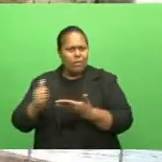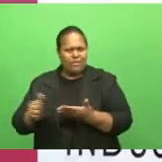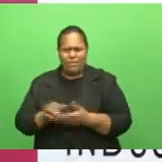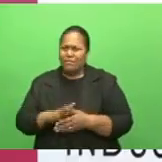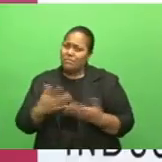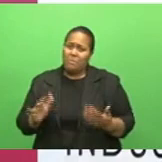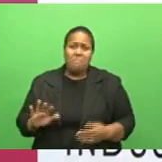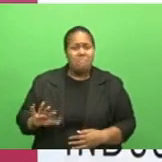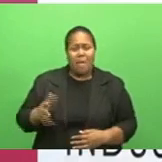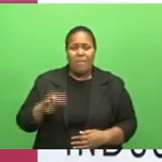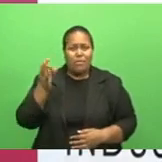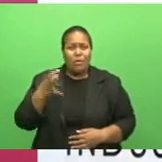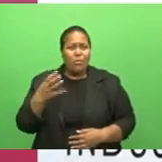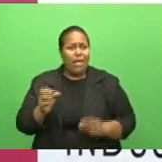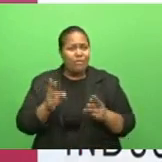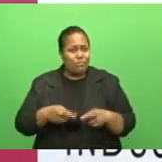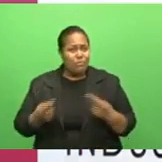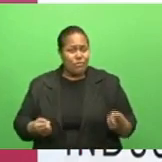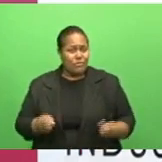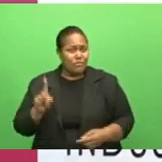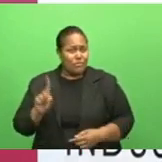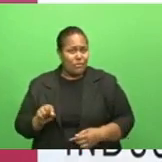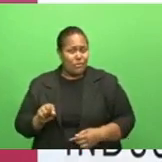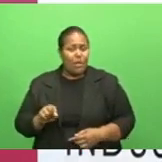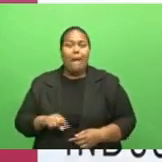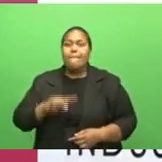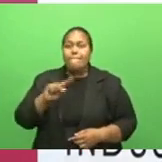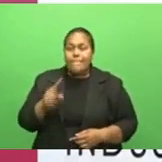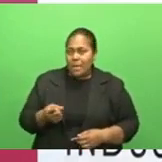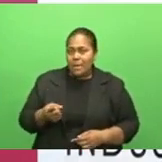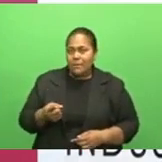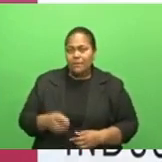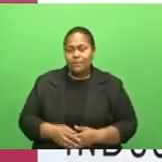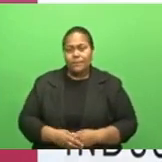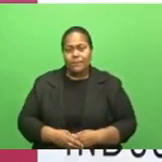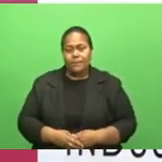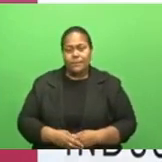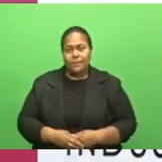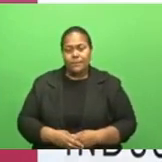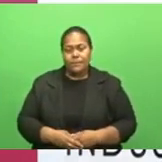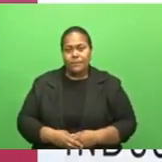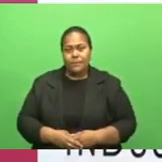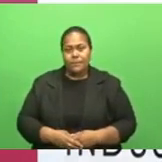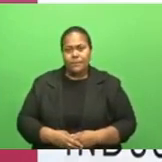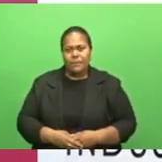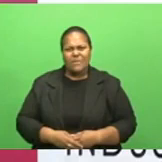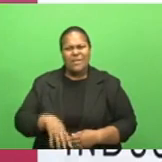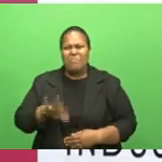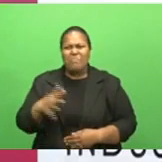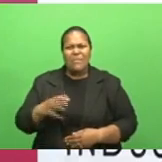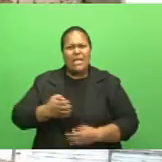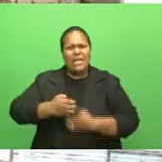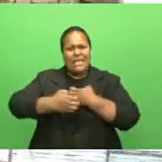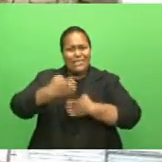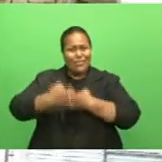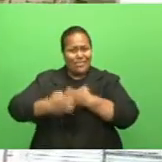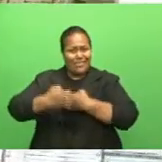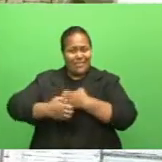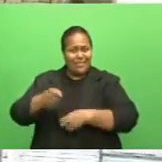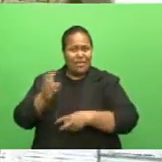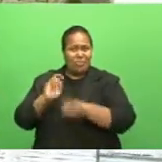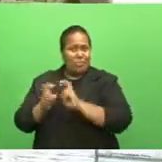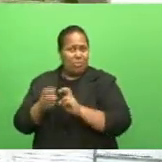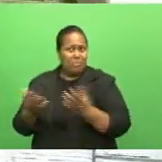have the resources to do it, but it could be a, if it's an engineering problem, maybe you get an